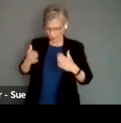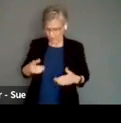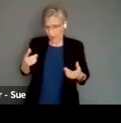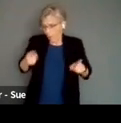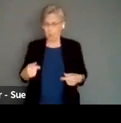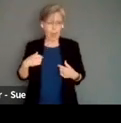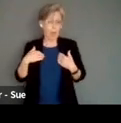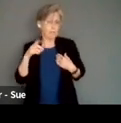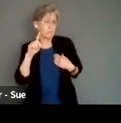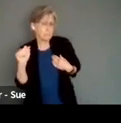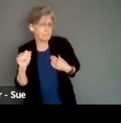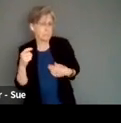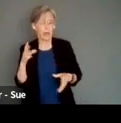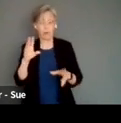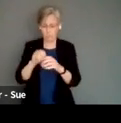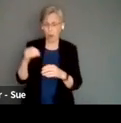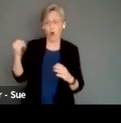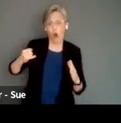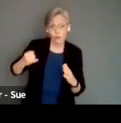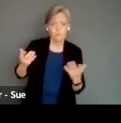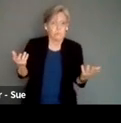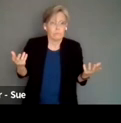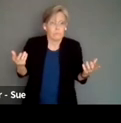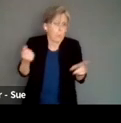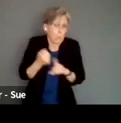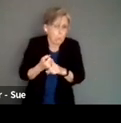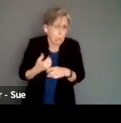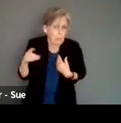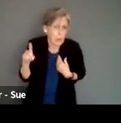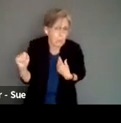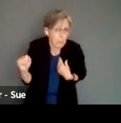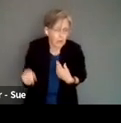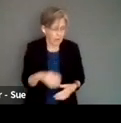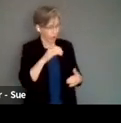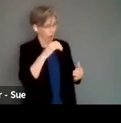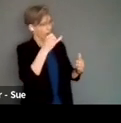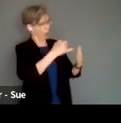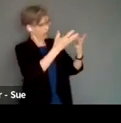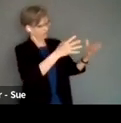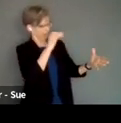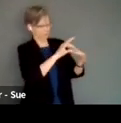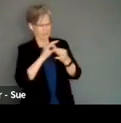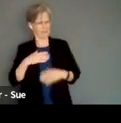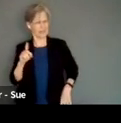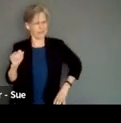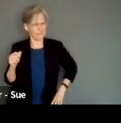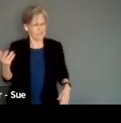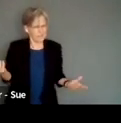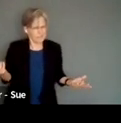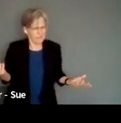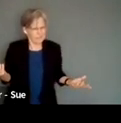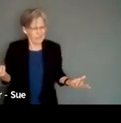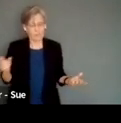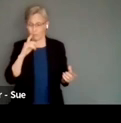and I'm engaged in art, and I happen to have a disability. So that artwork has nothing to do with the disability. So it could be a whole bunch of